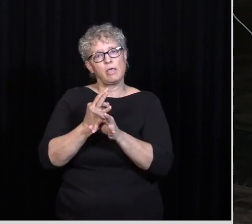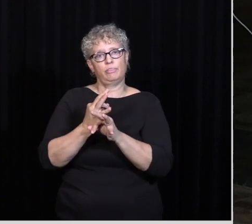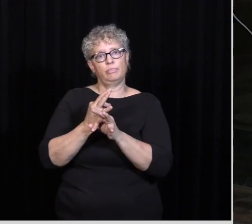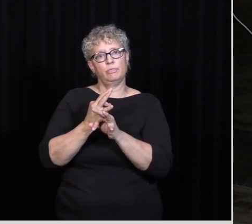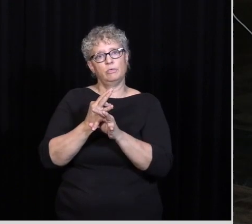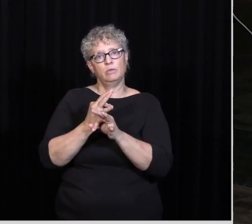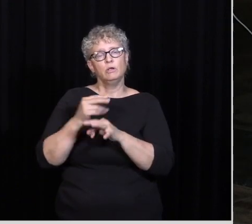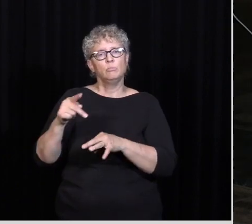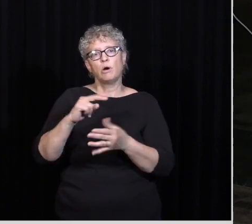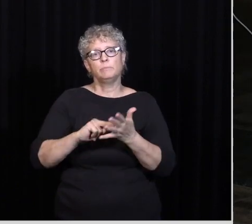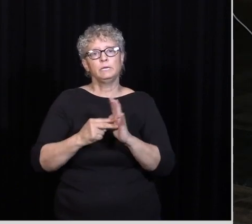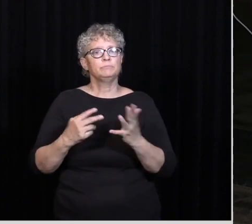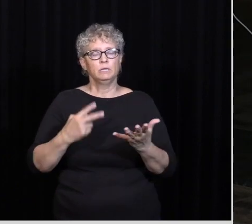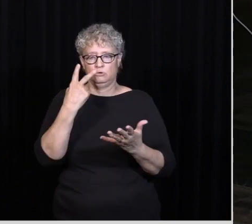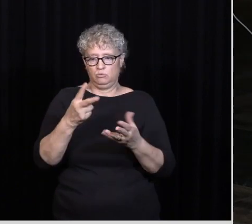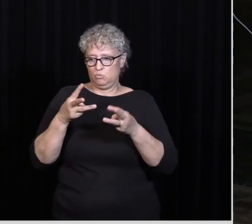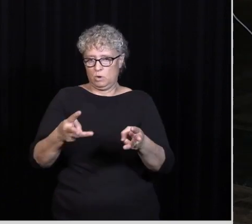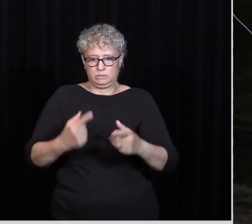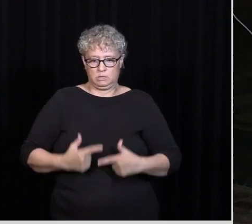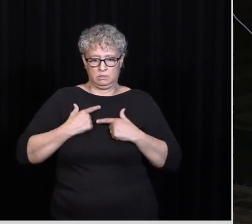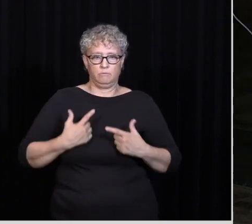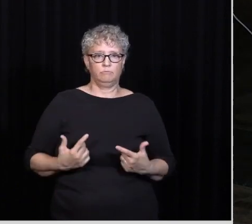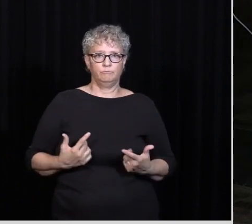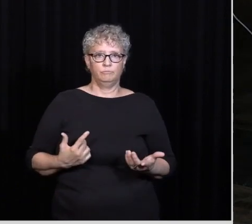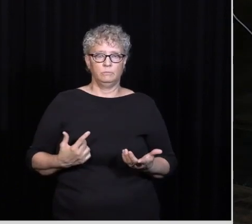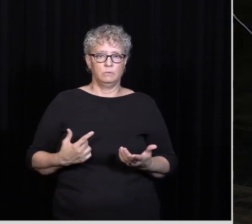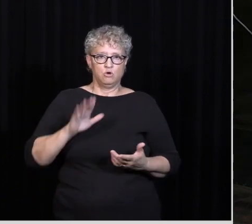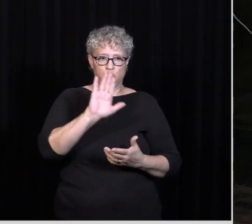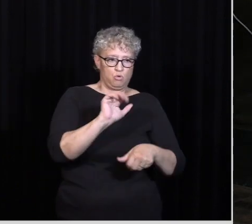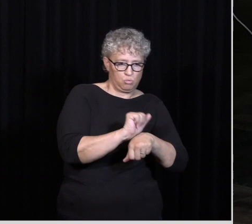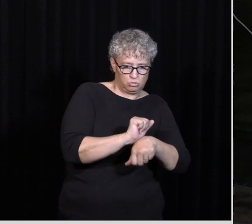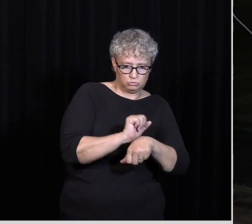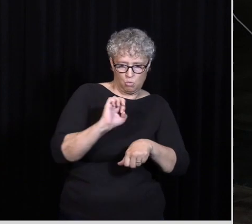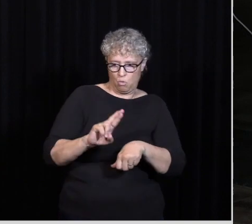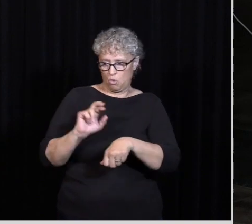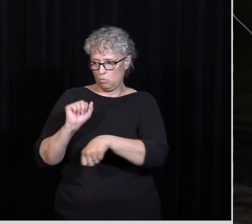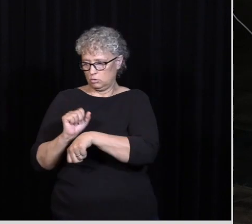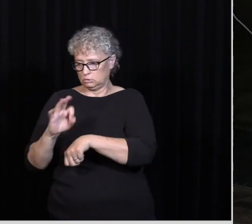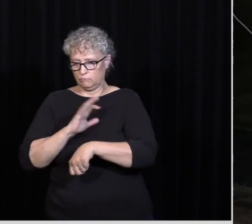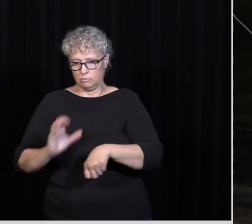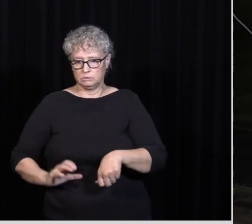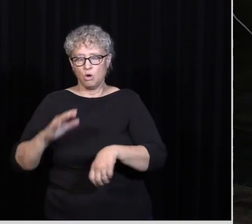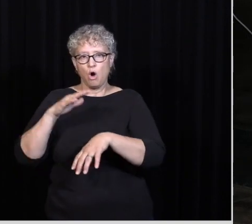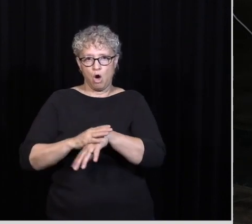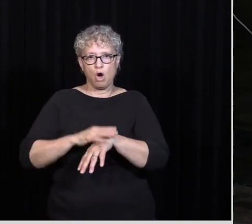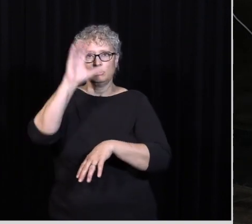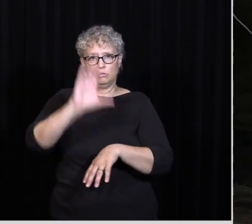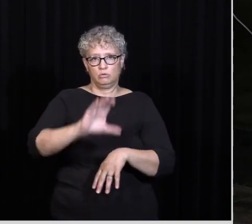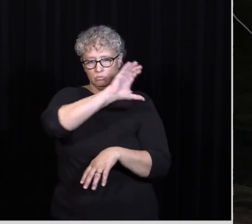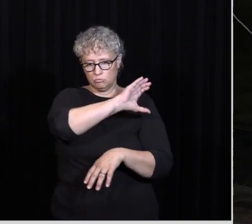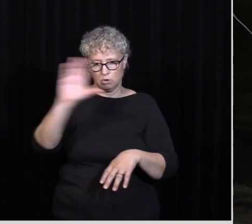Saying Is There's Two Ways To Live Your Life Your Works Or The Works Of Christ For You On The Cross Imparted